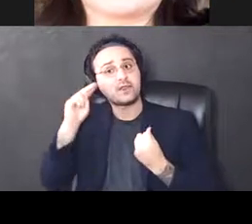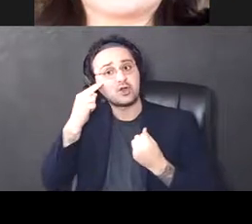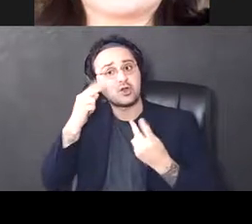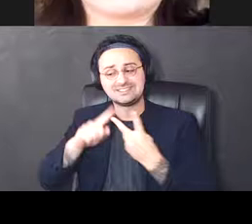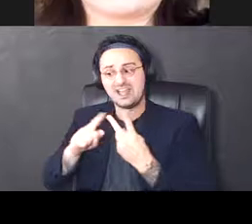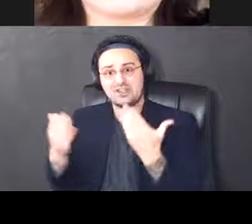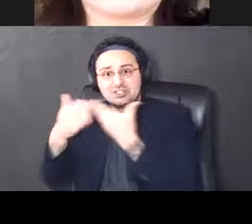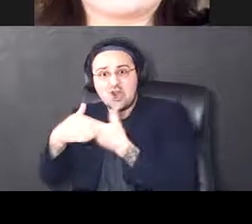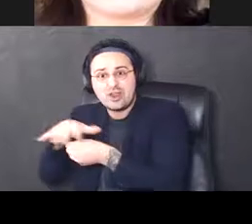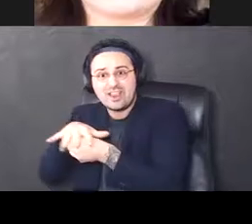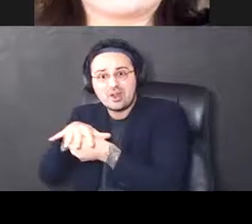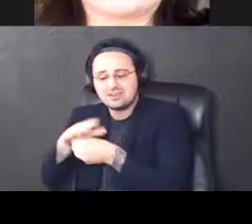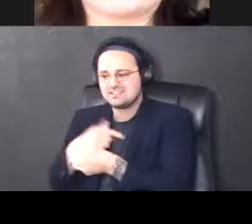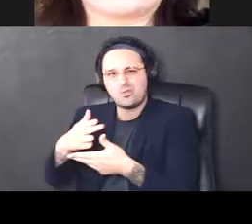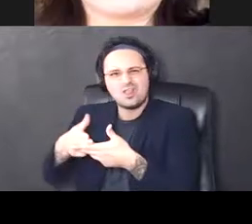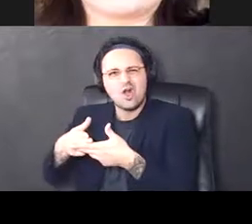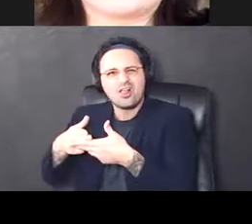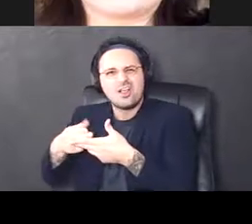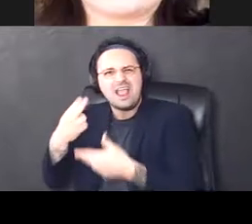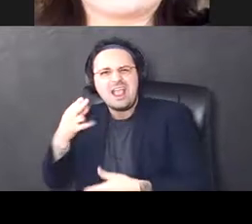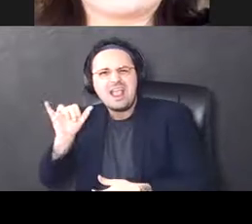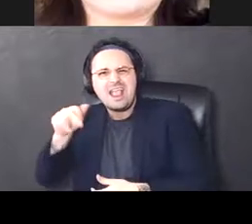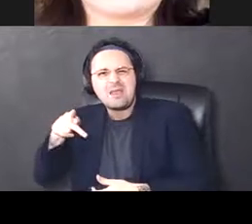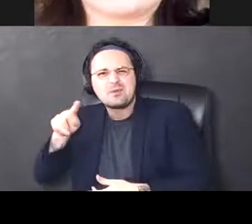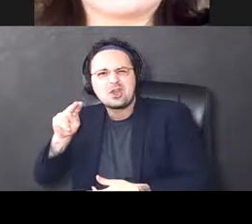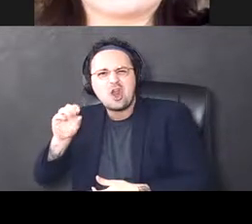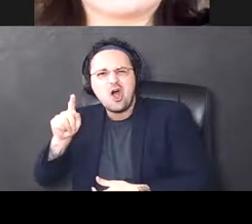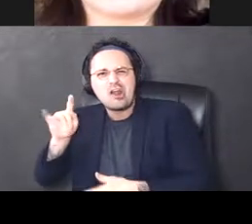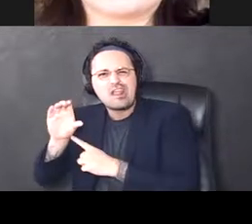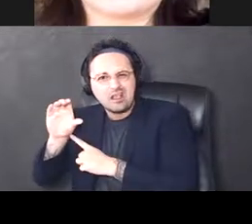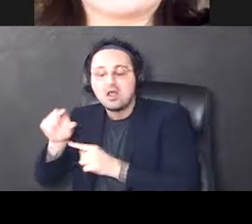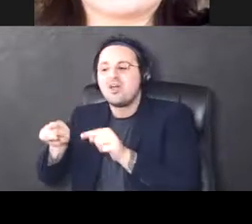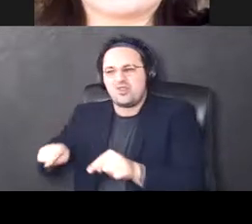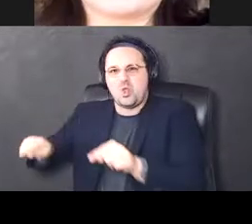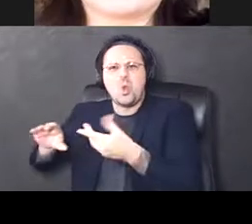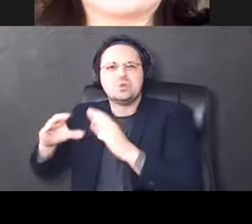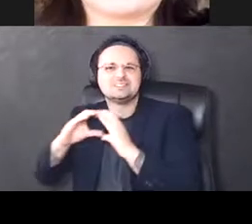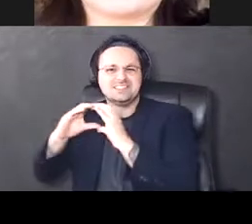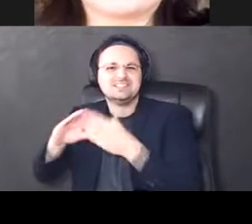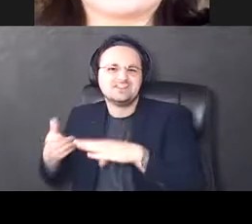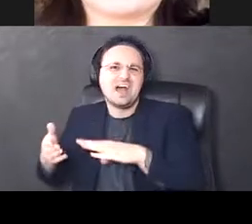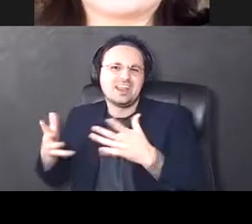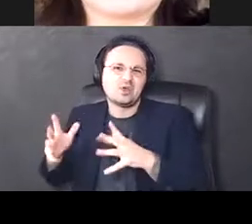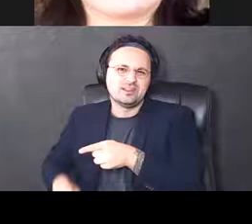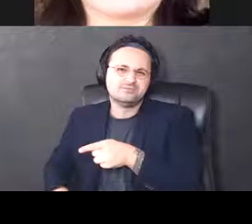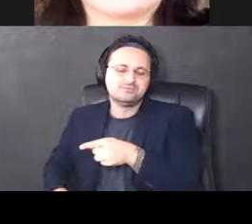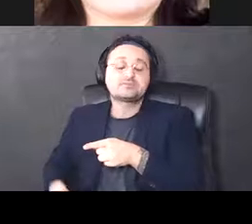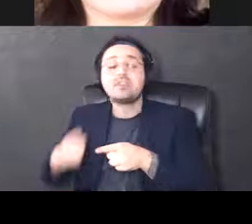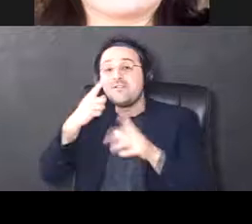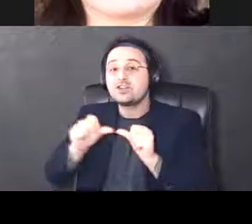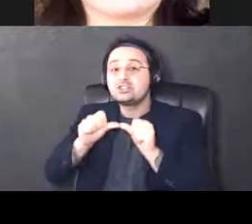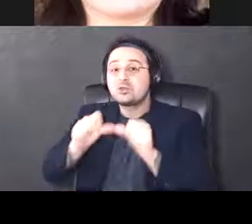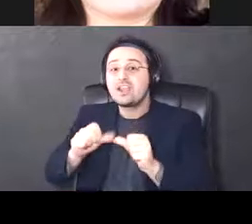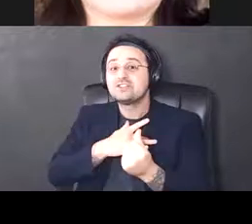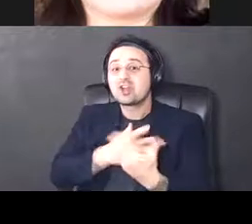guys that we call kind of pycnotic are the cells that have died. And for the duration of cardiac arrest that we